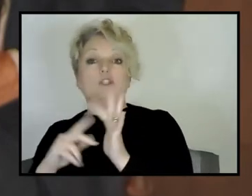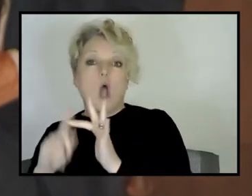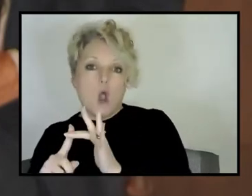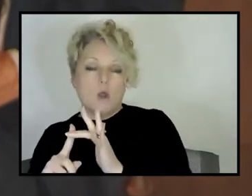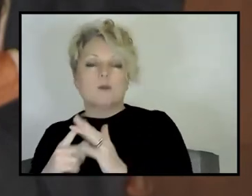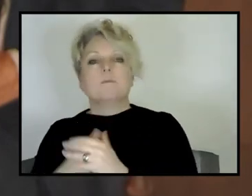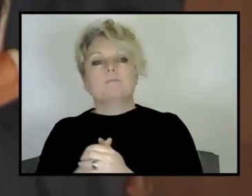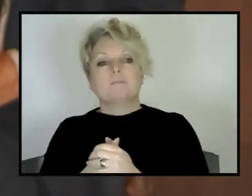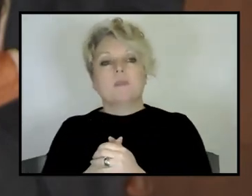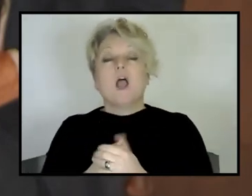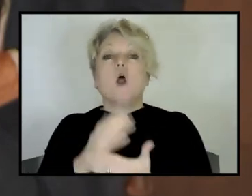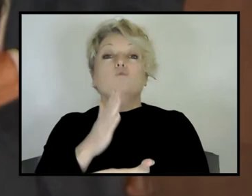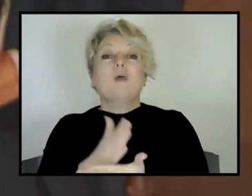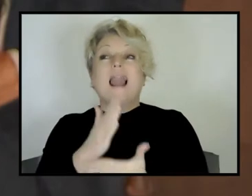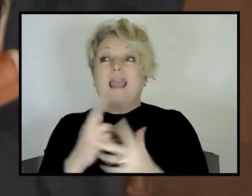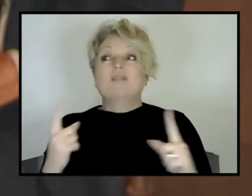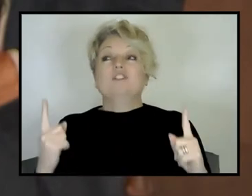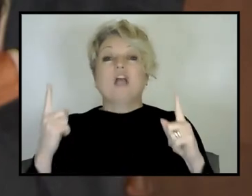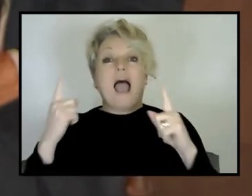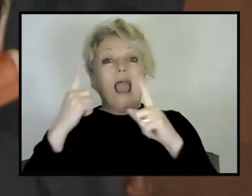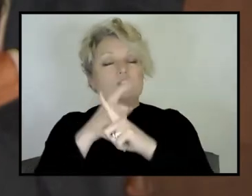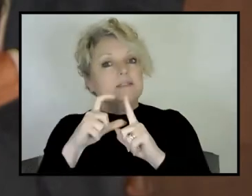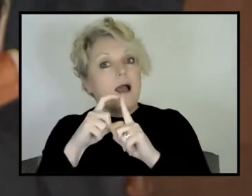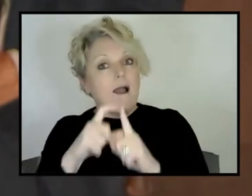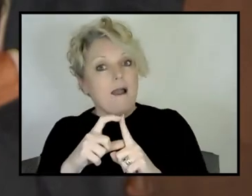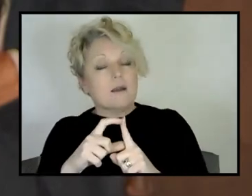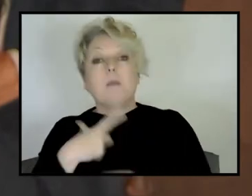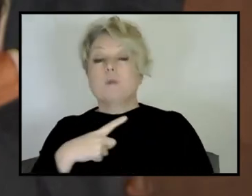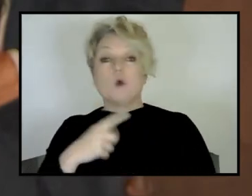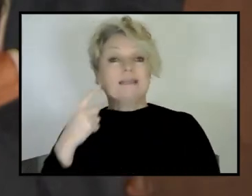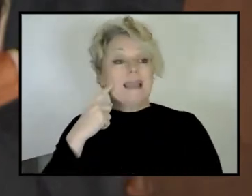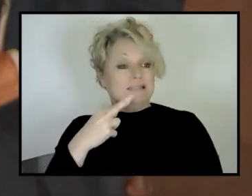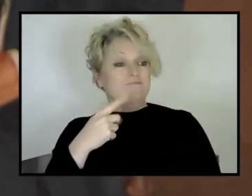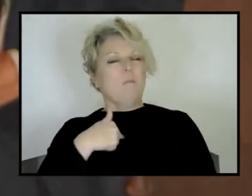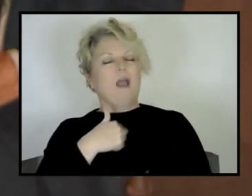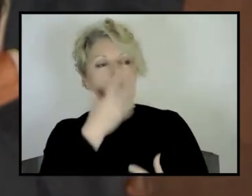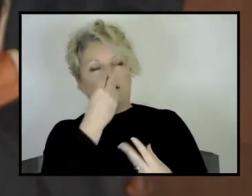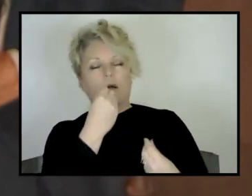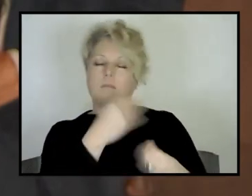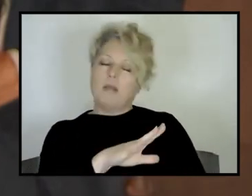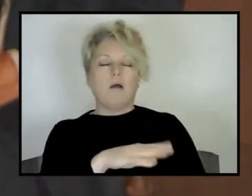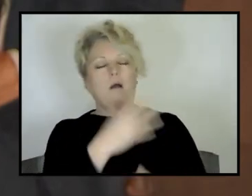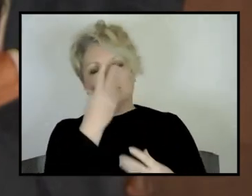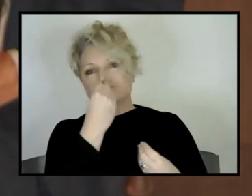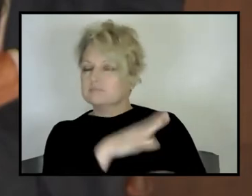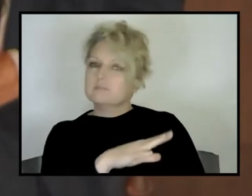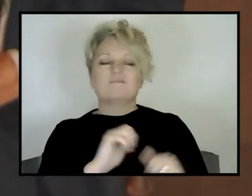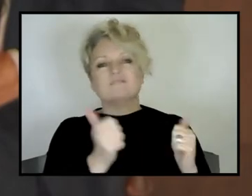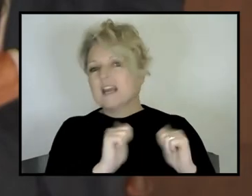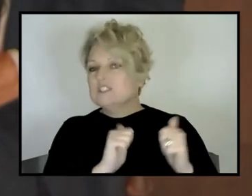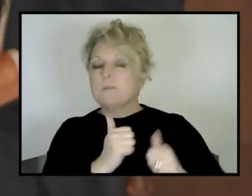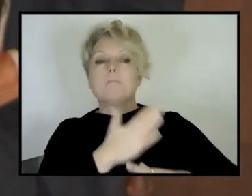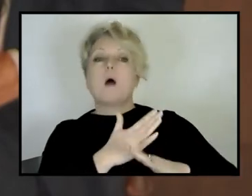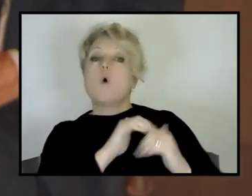the change is challenging because, you know, it would have been easier to walk away and go, this is too hard. And, and, uh, and, and my colleague, David